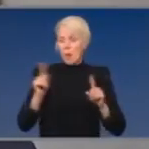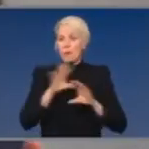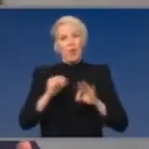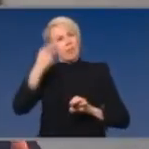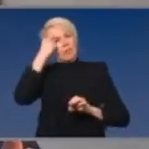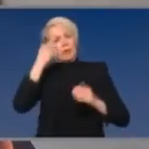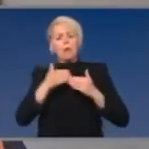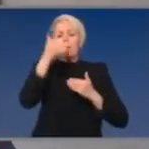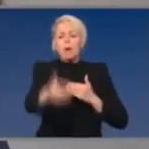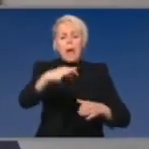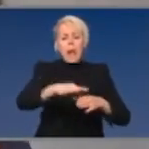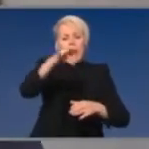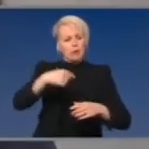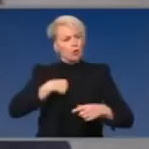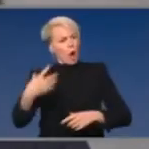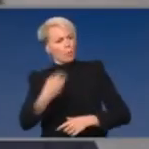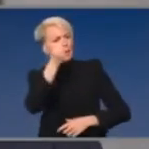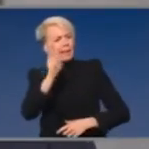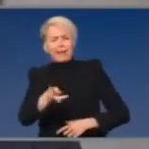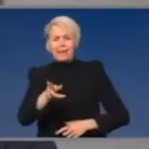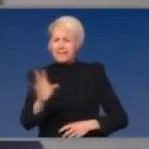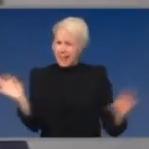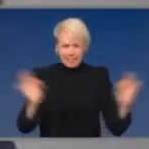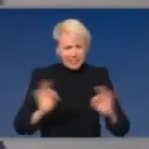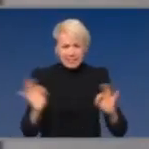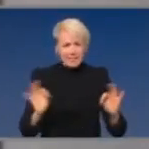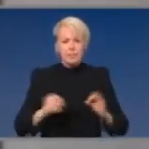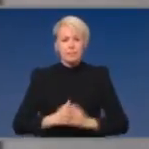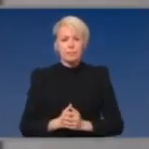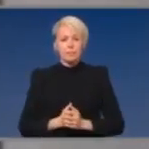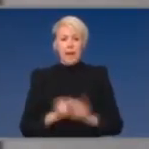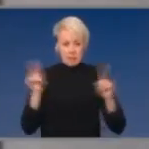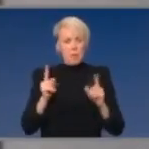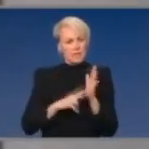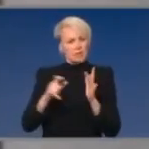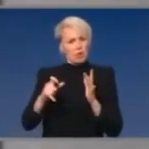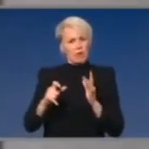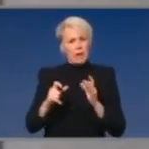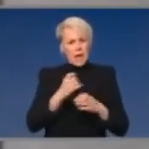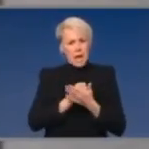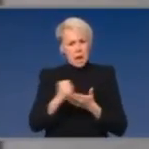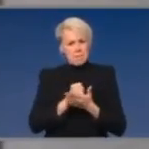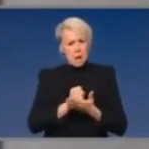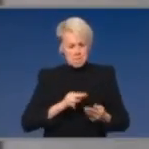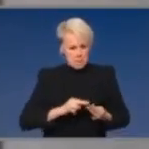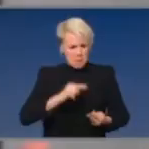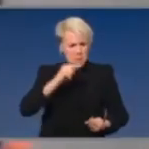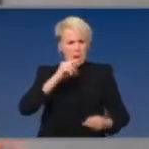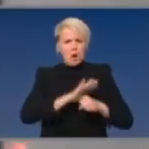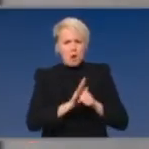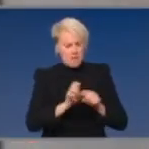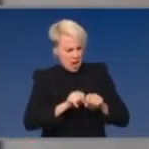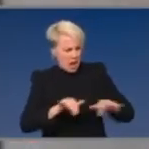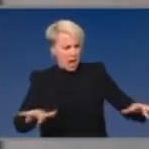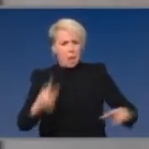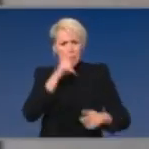I mean, we've got an outbreak in Victoria and people are dying and you're asking me questions about when the next election is. I think